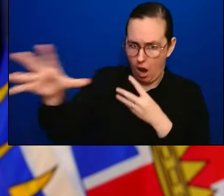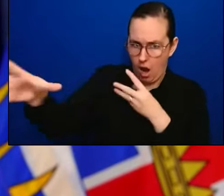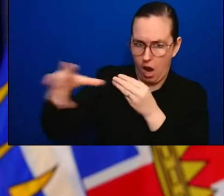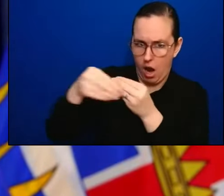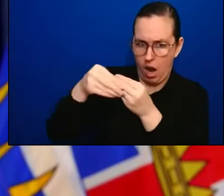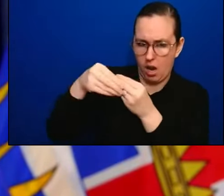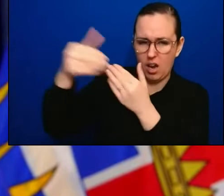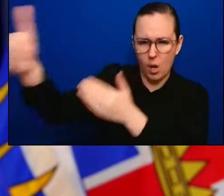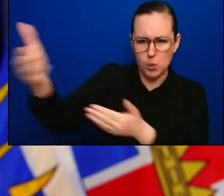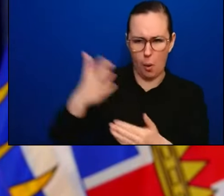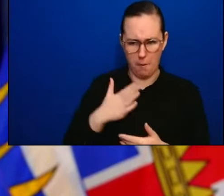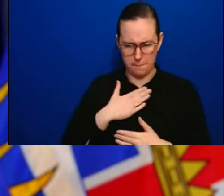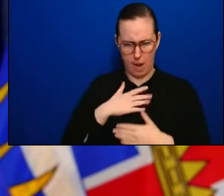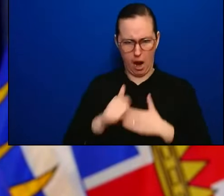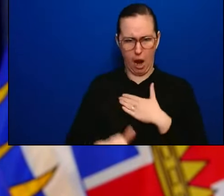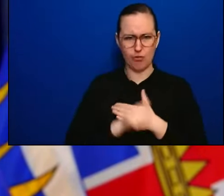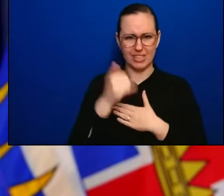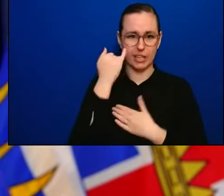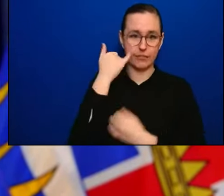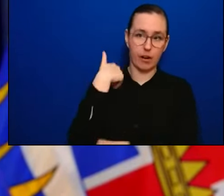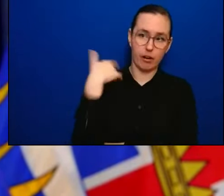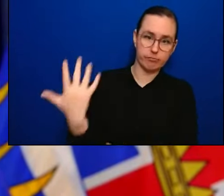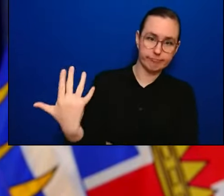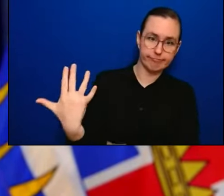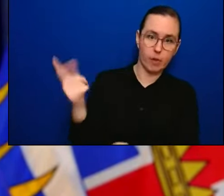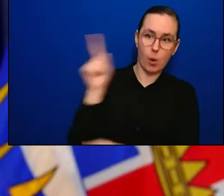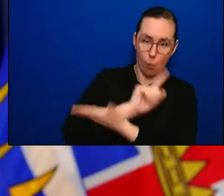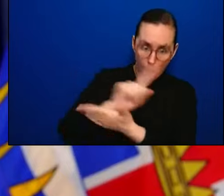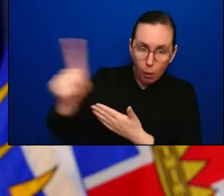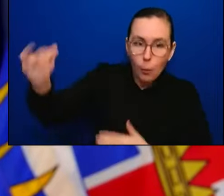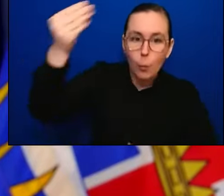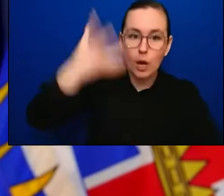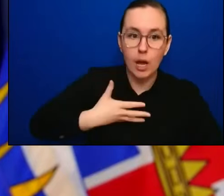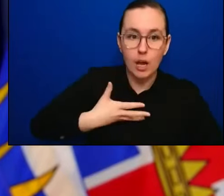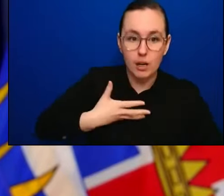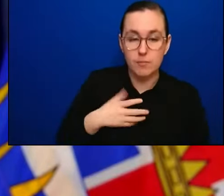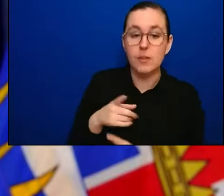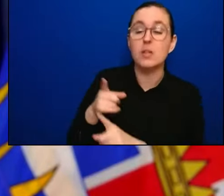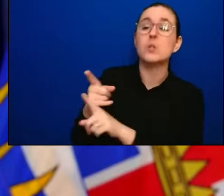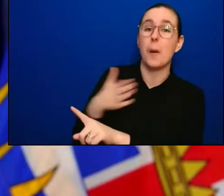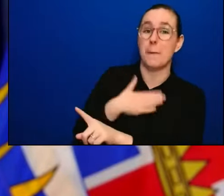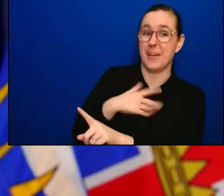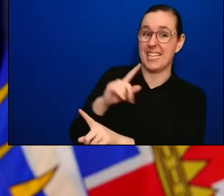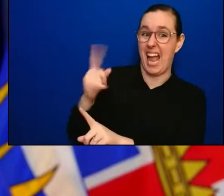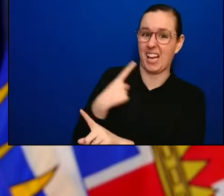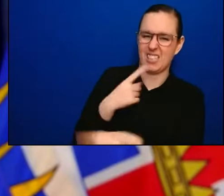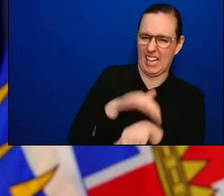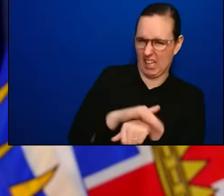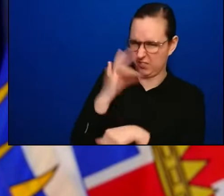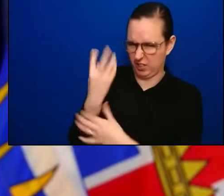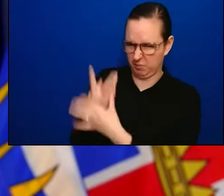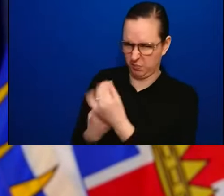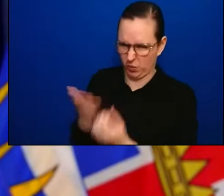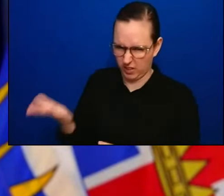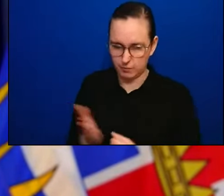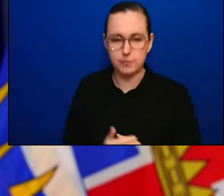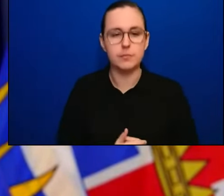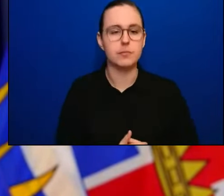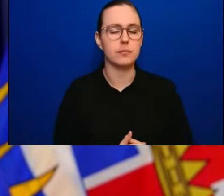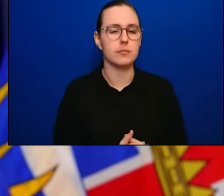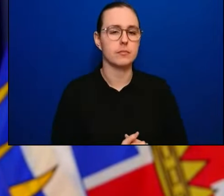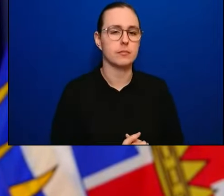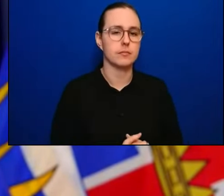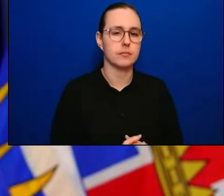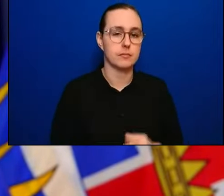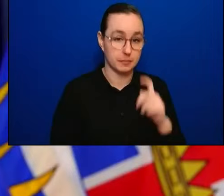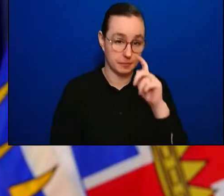think that weather is a very good analogy. The weather does change every day. What we're seeing in terms of risk doesn't